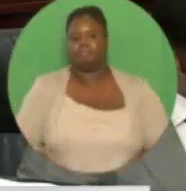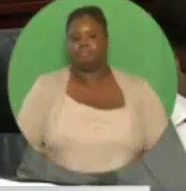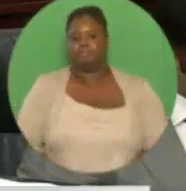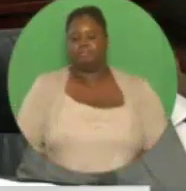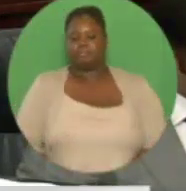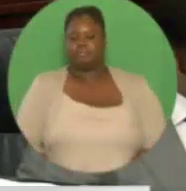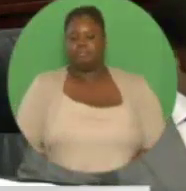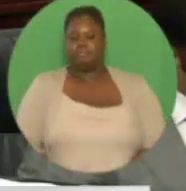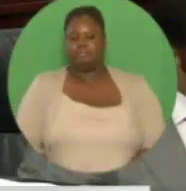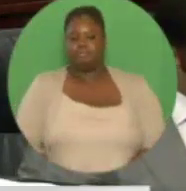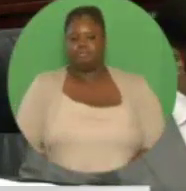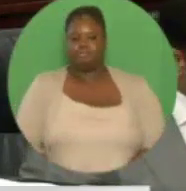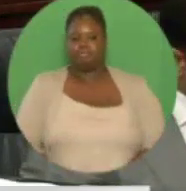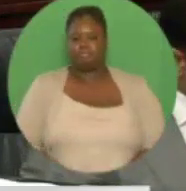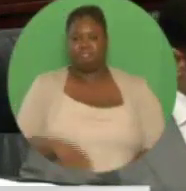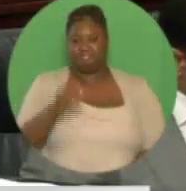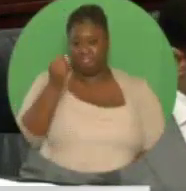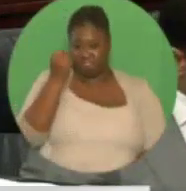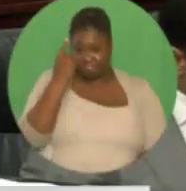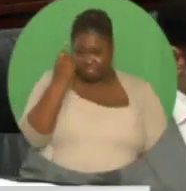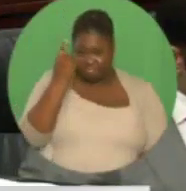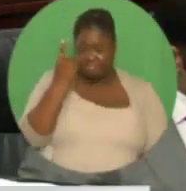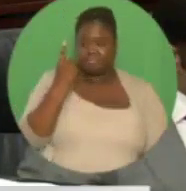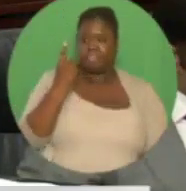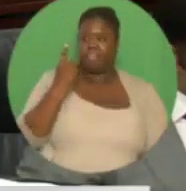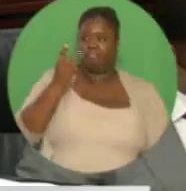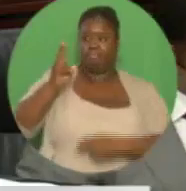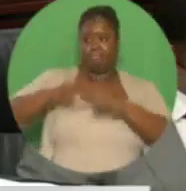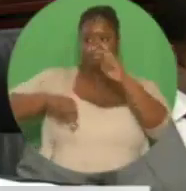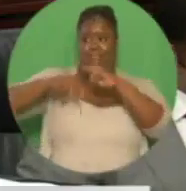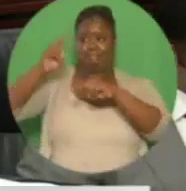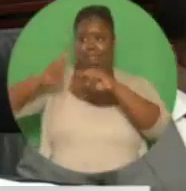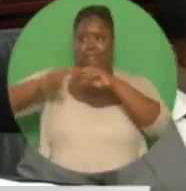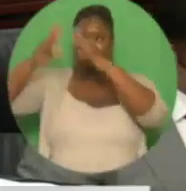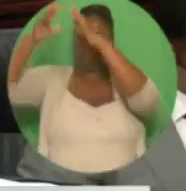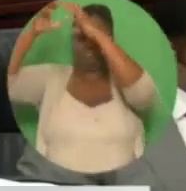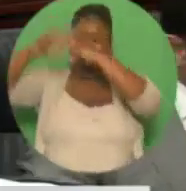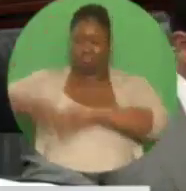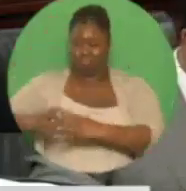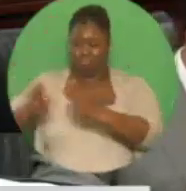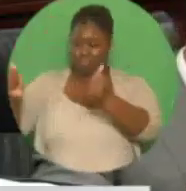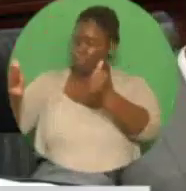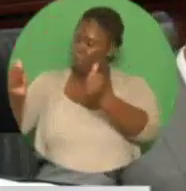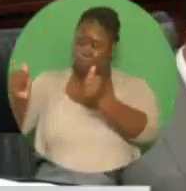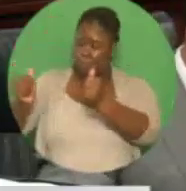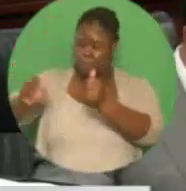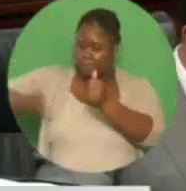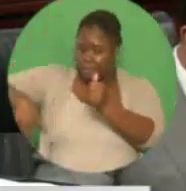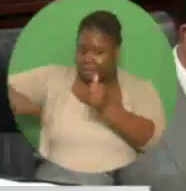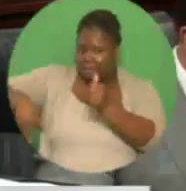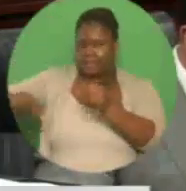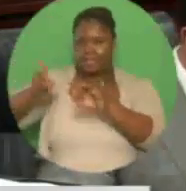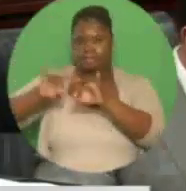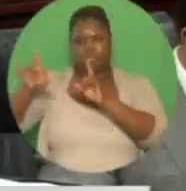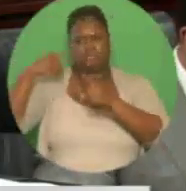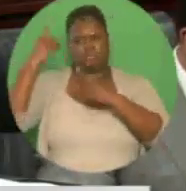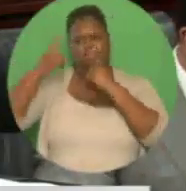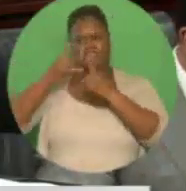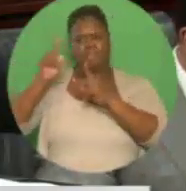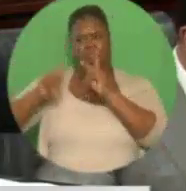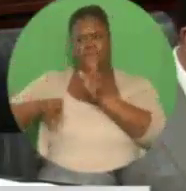Honorable House that this Government is taking all the necessary action to deal with the situation in the best interest of our citizens.